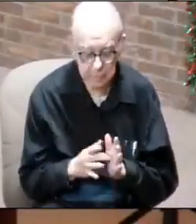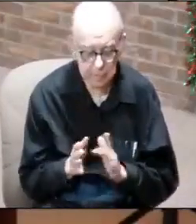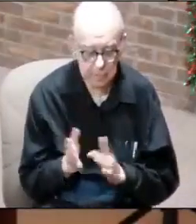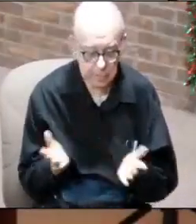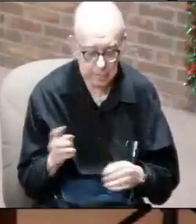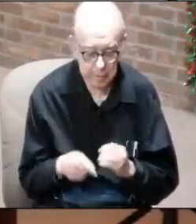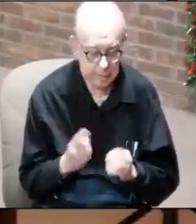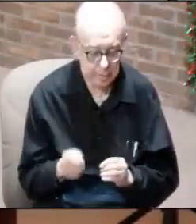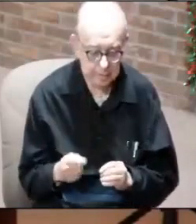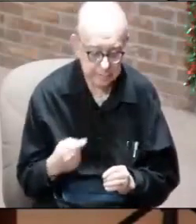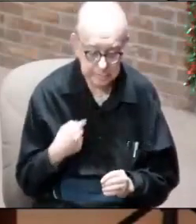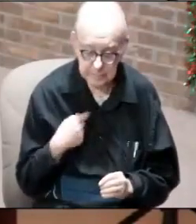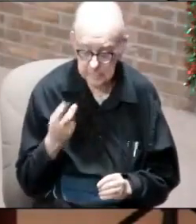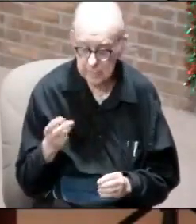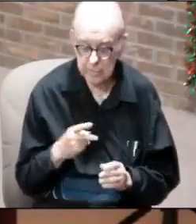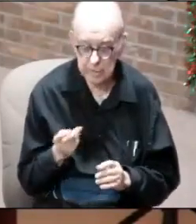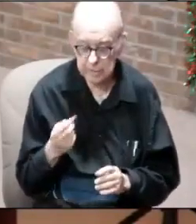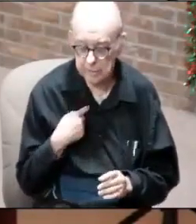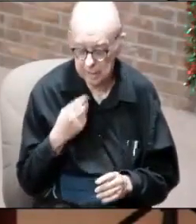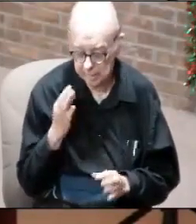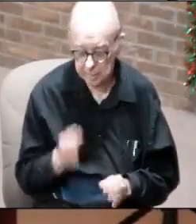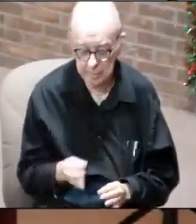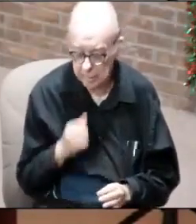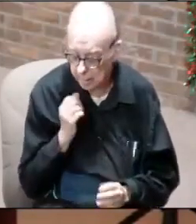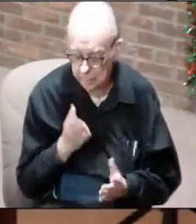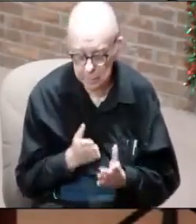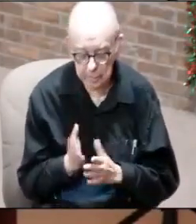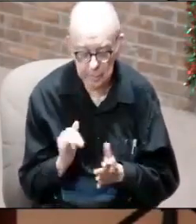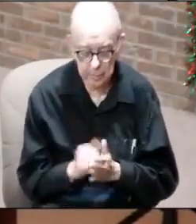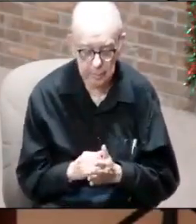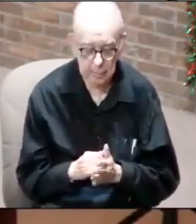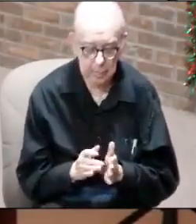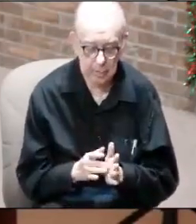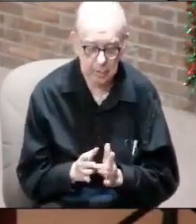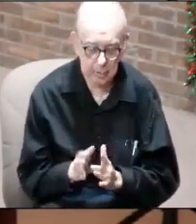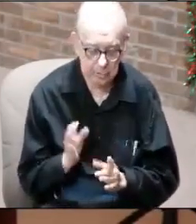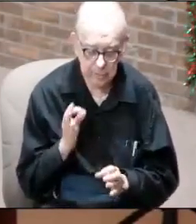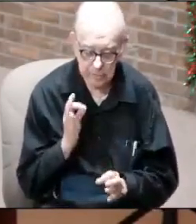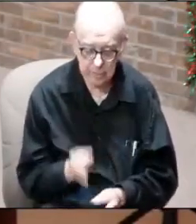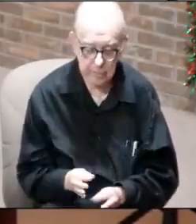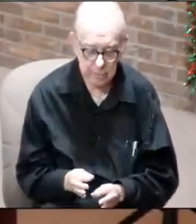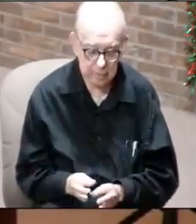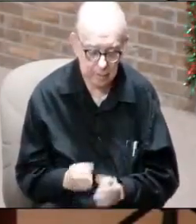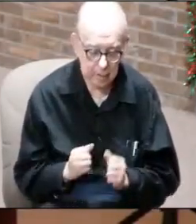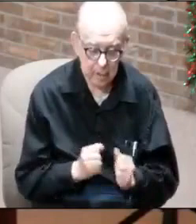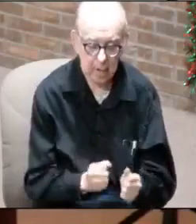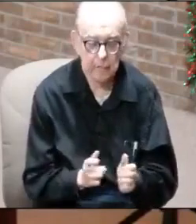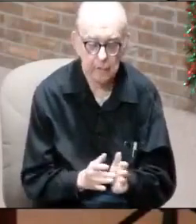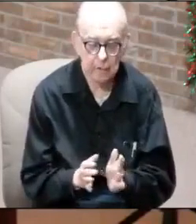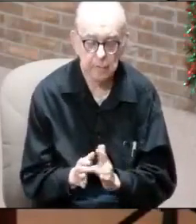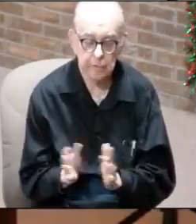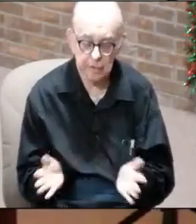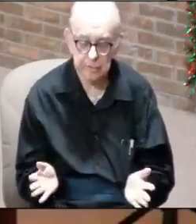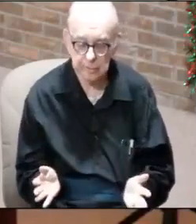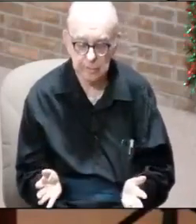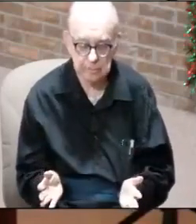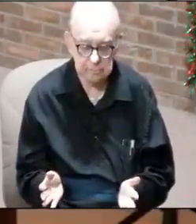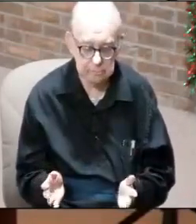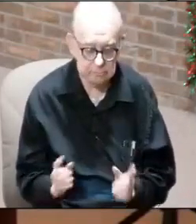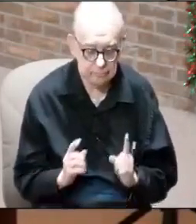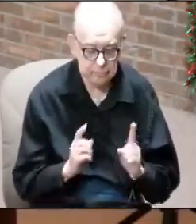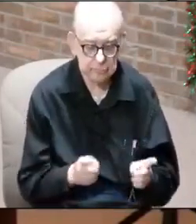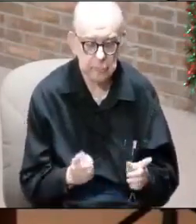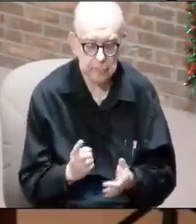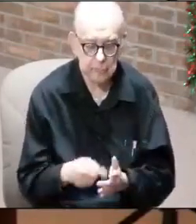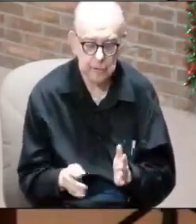already decided I ain't going through it. Actually, he decided, and I'm following right on his coattails. I'm going